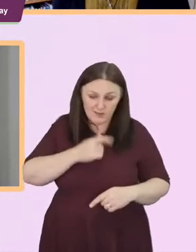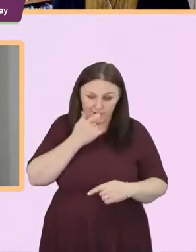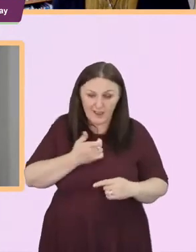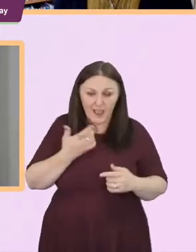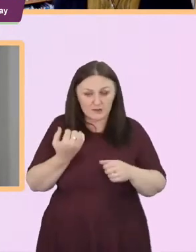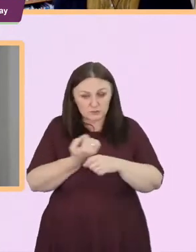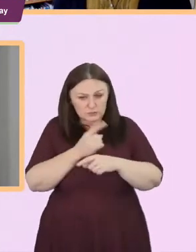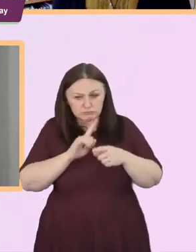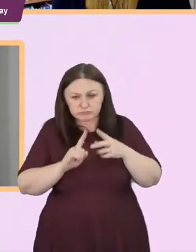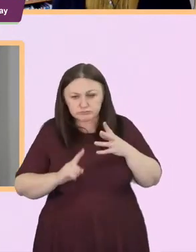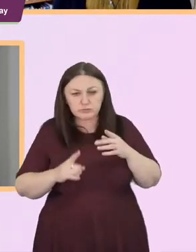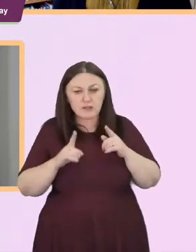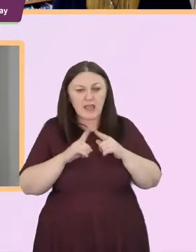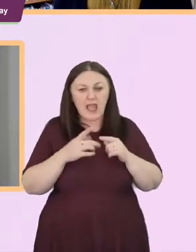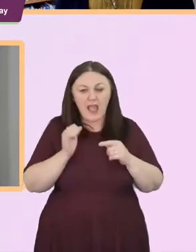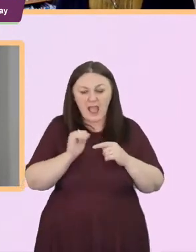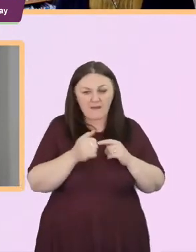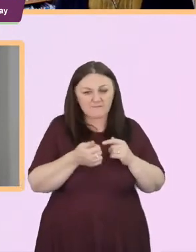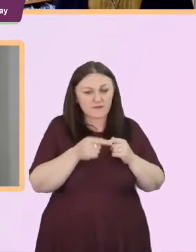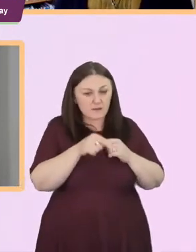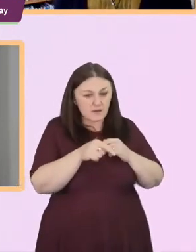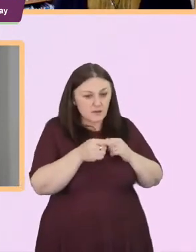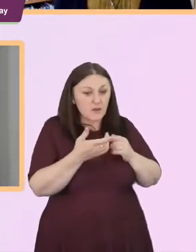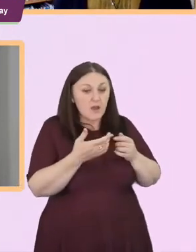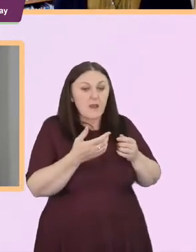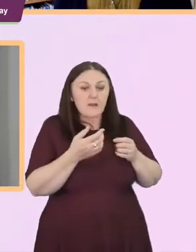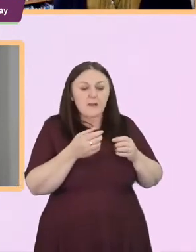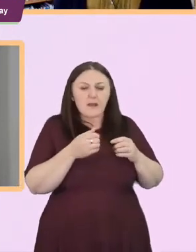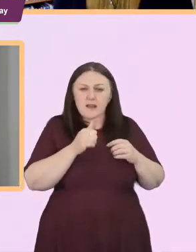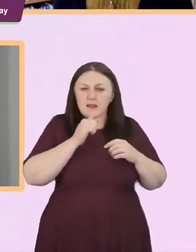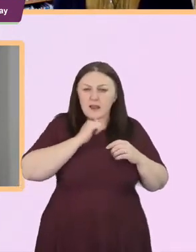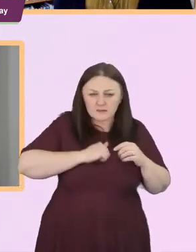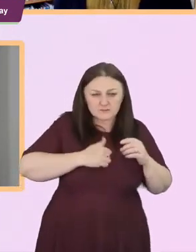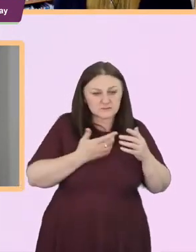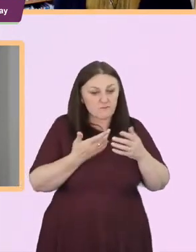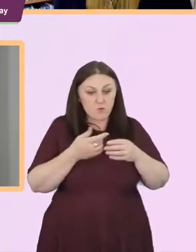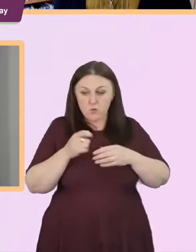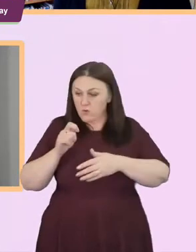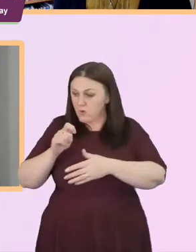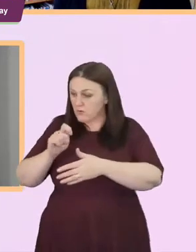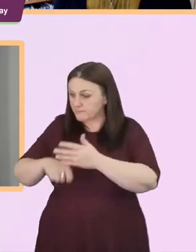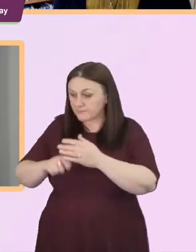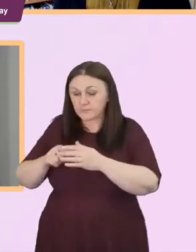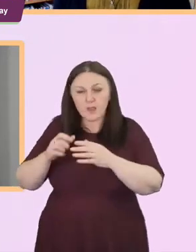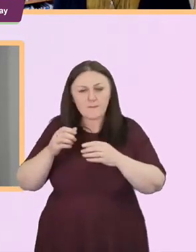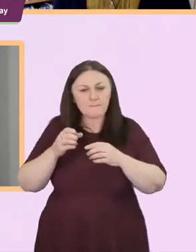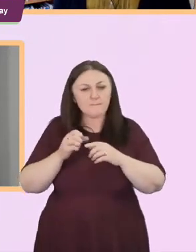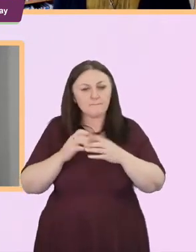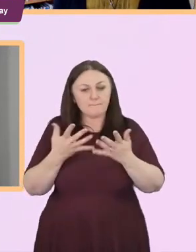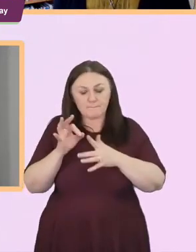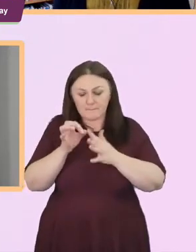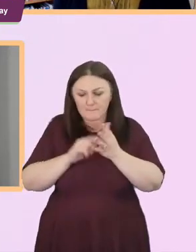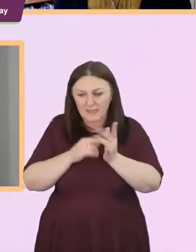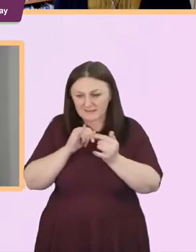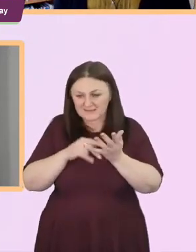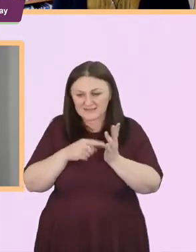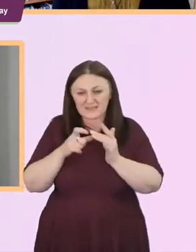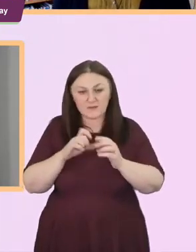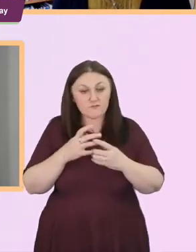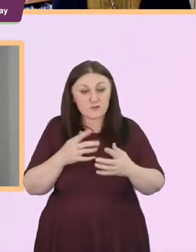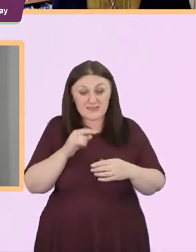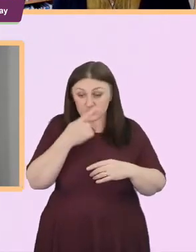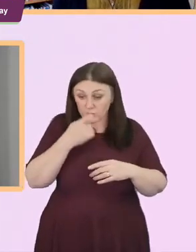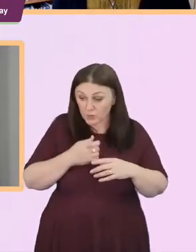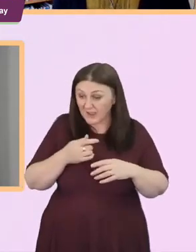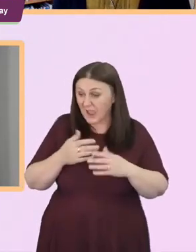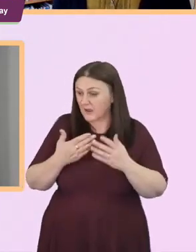schemes like living lent or plastic free lent where as a community of Christians together you can encourage each other to try for